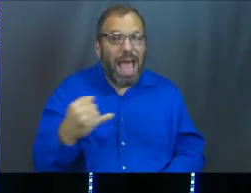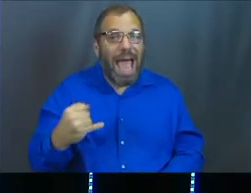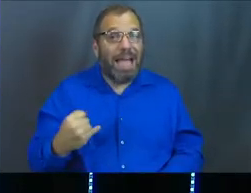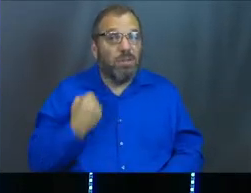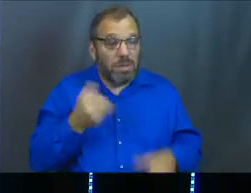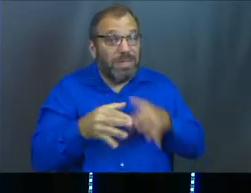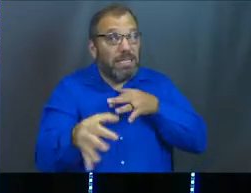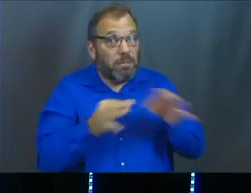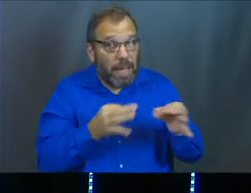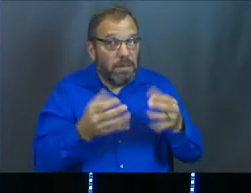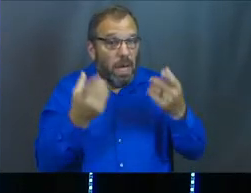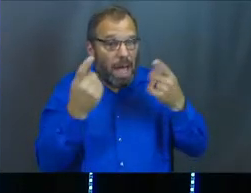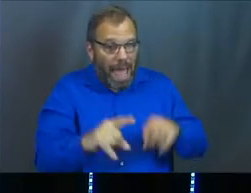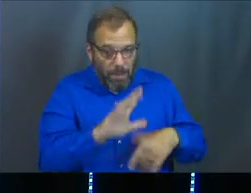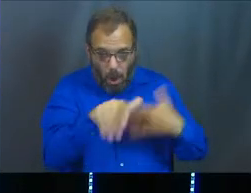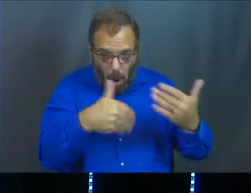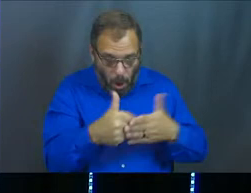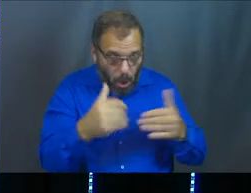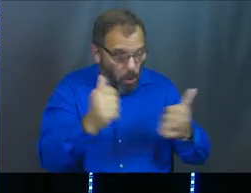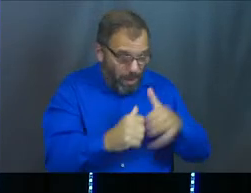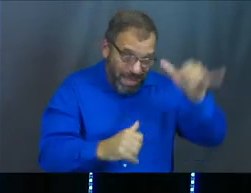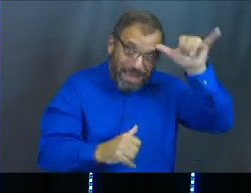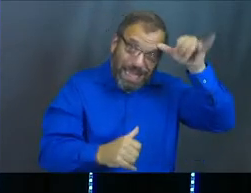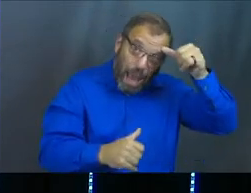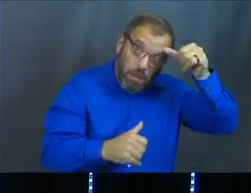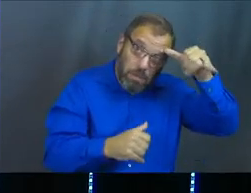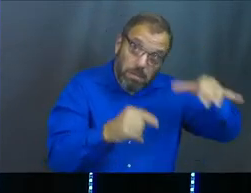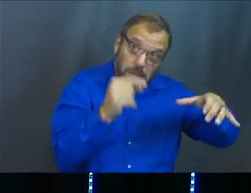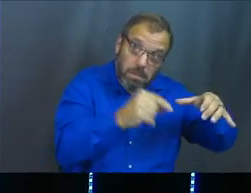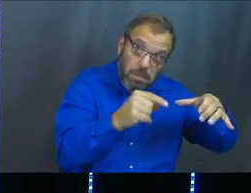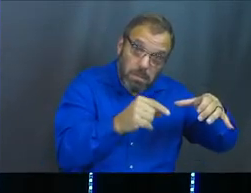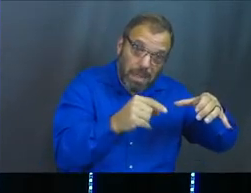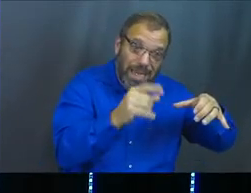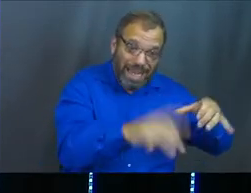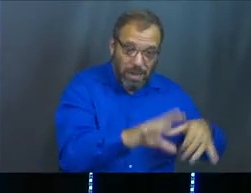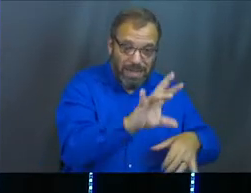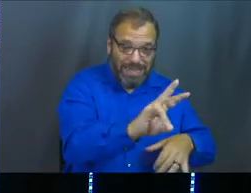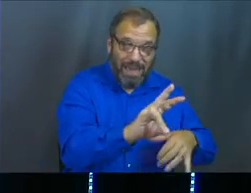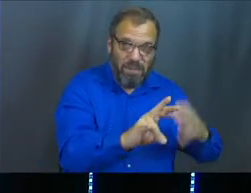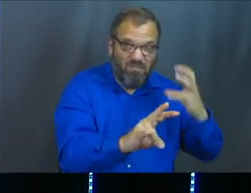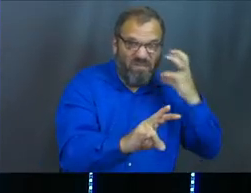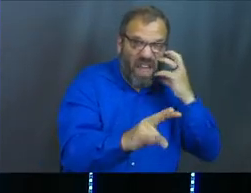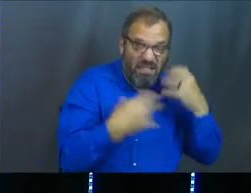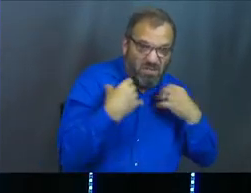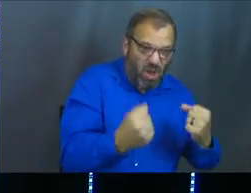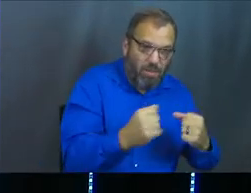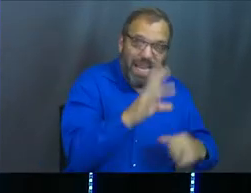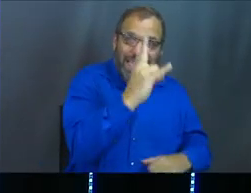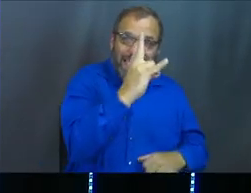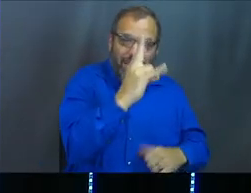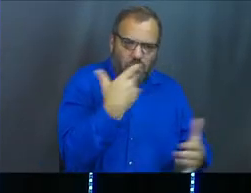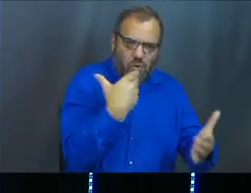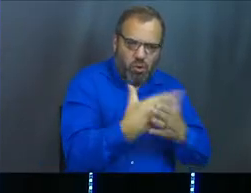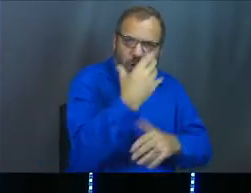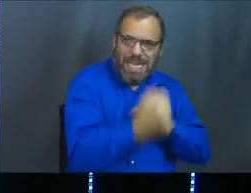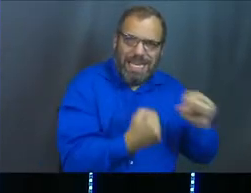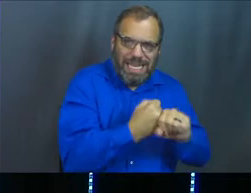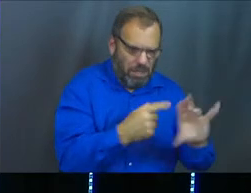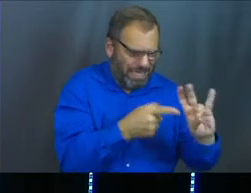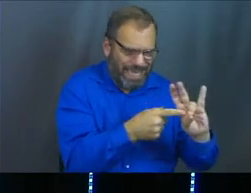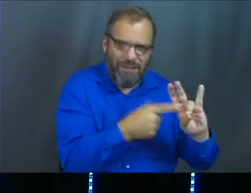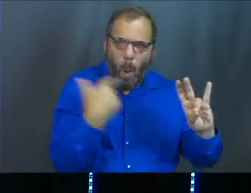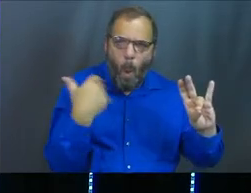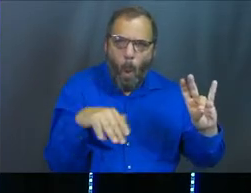explains to him what the whole thing with the cows was all about. Was the seven fat cows, those were going to be seven good years.